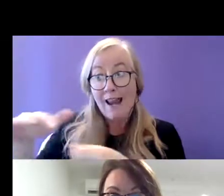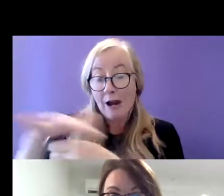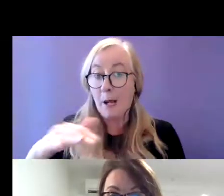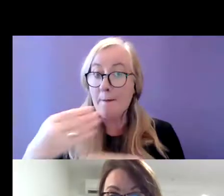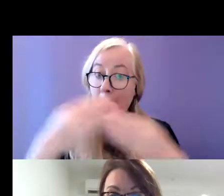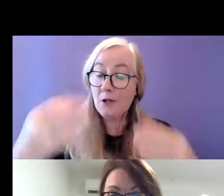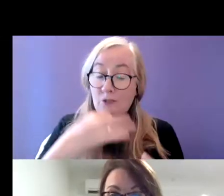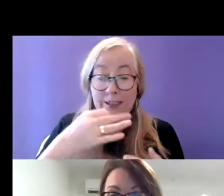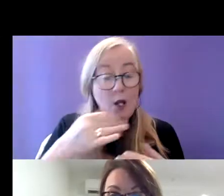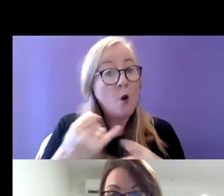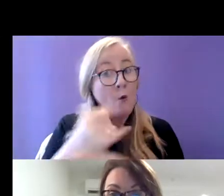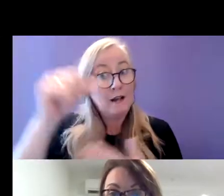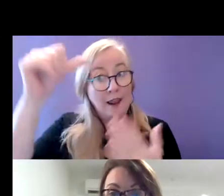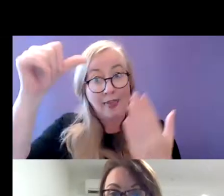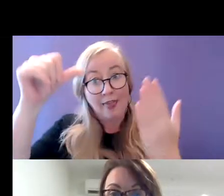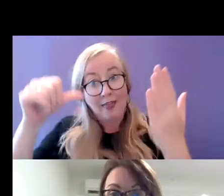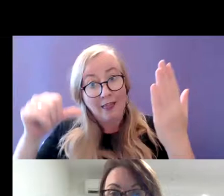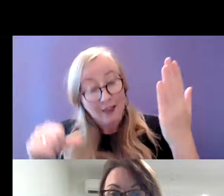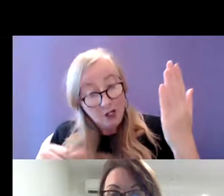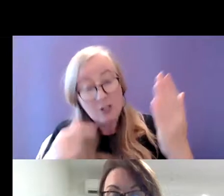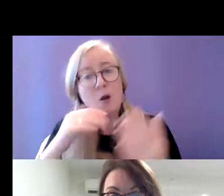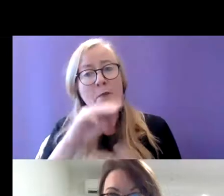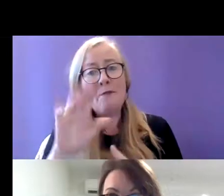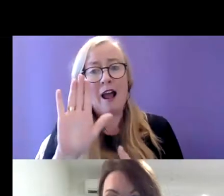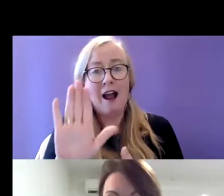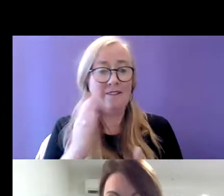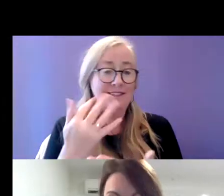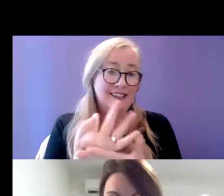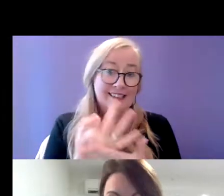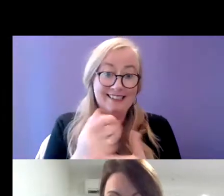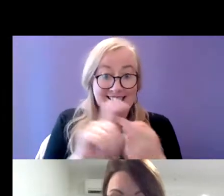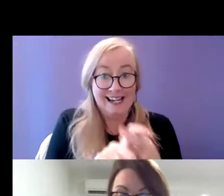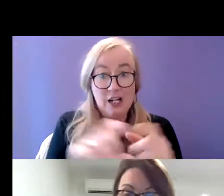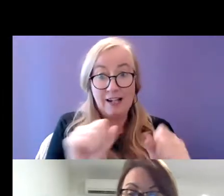Waiting lists can be very long so people opt to stay in a service if they have one.